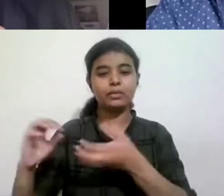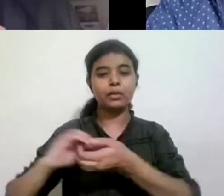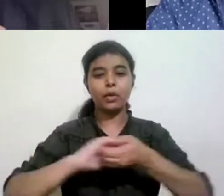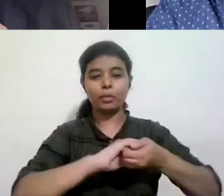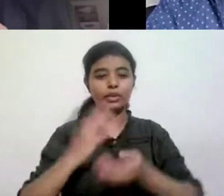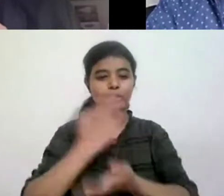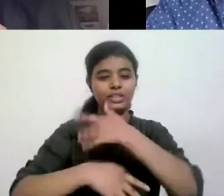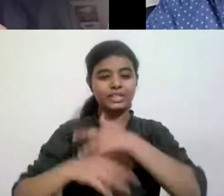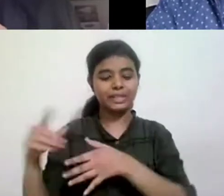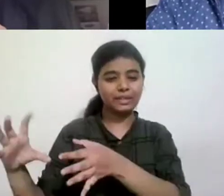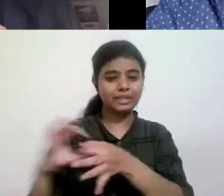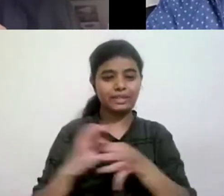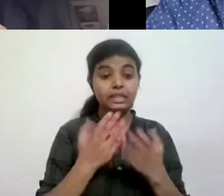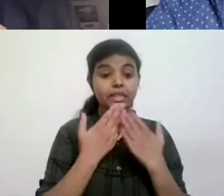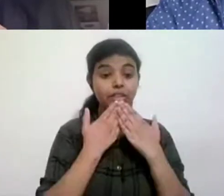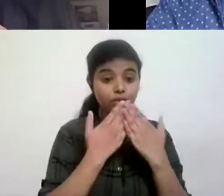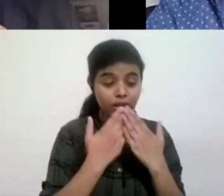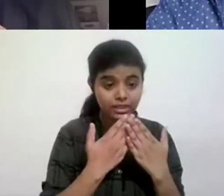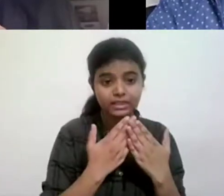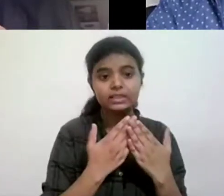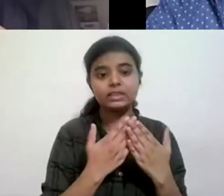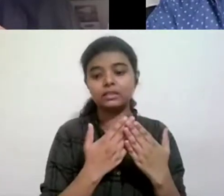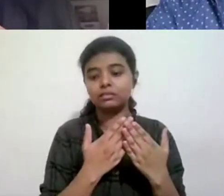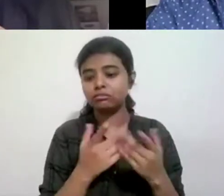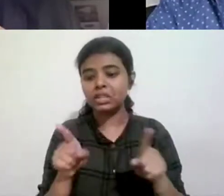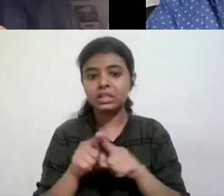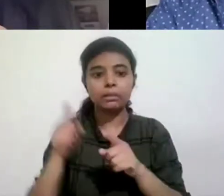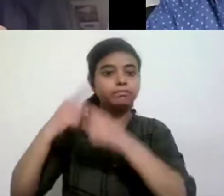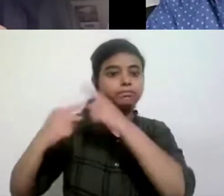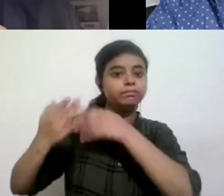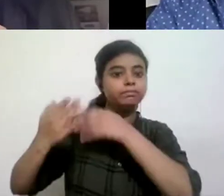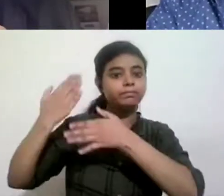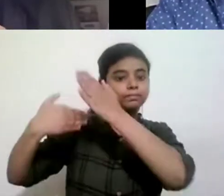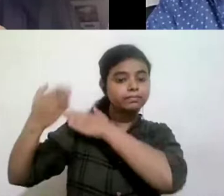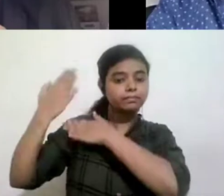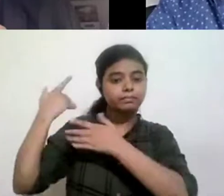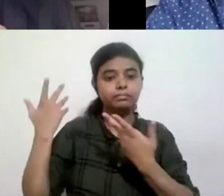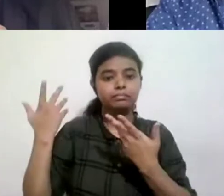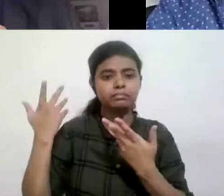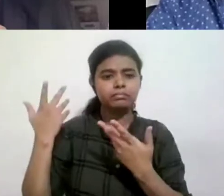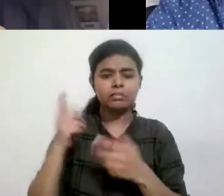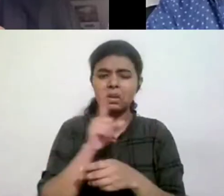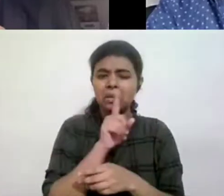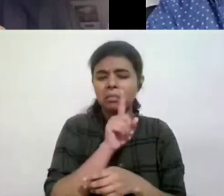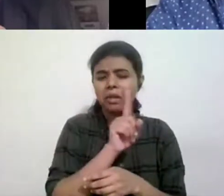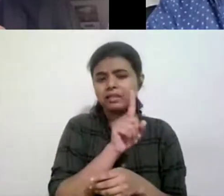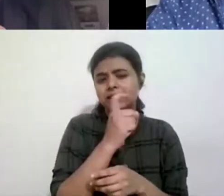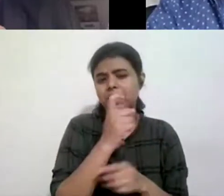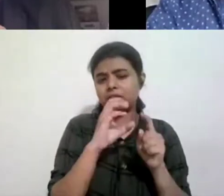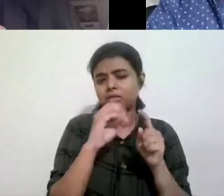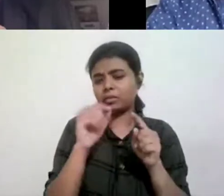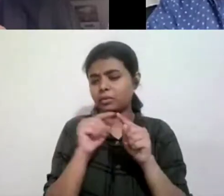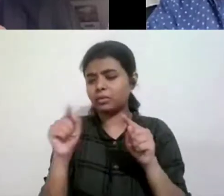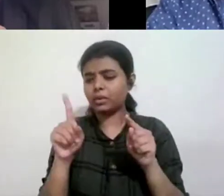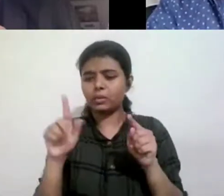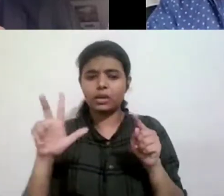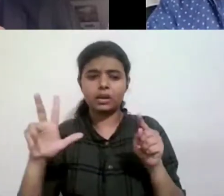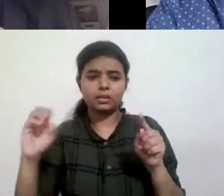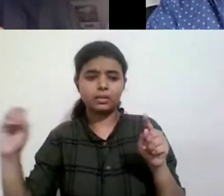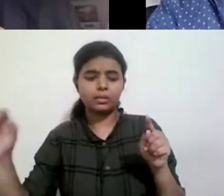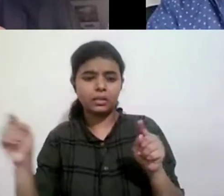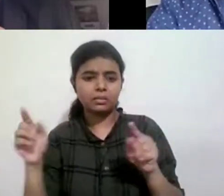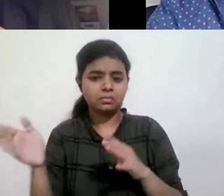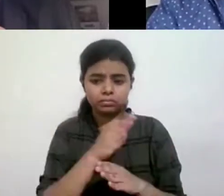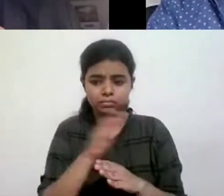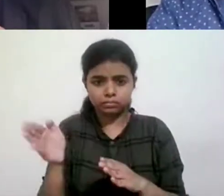studies within the historical literary movements. So 18th century studies too, that should incorporate texts about